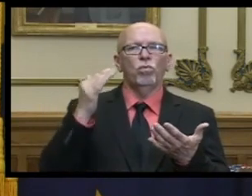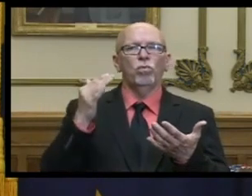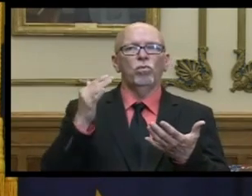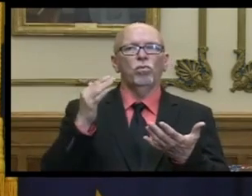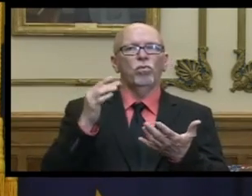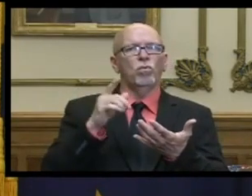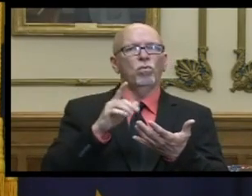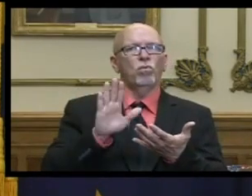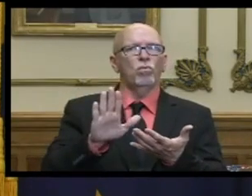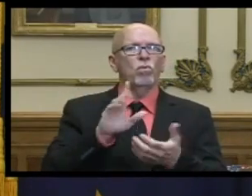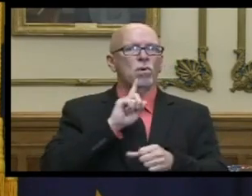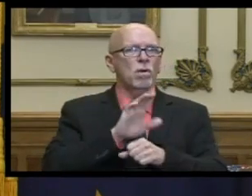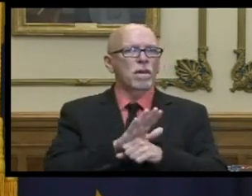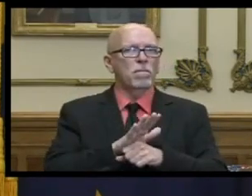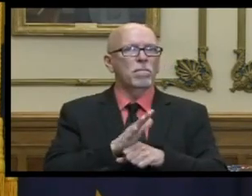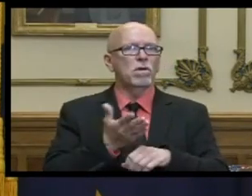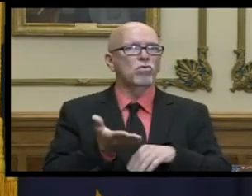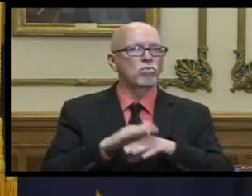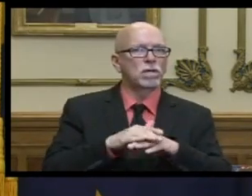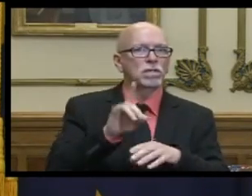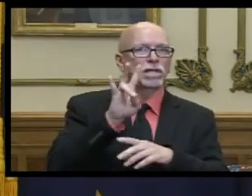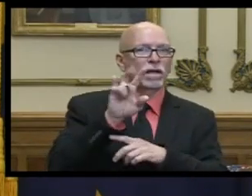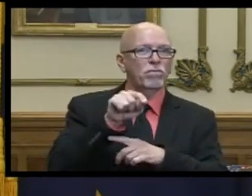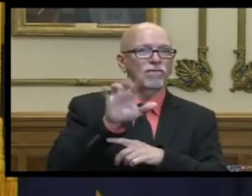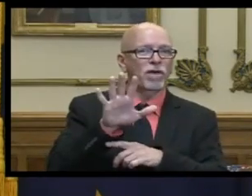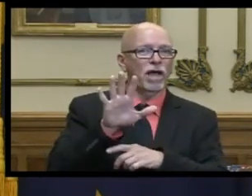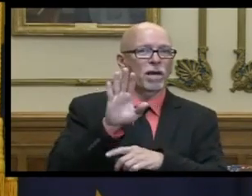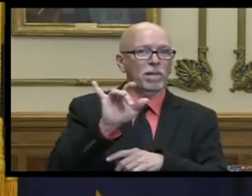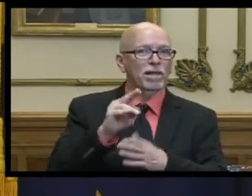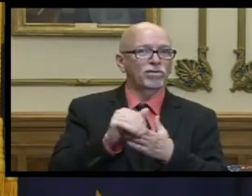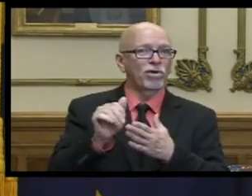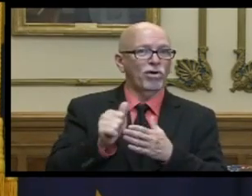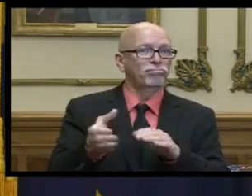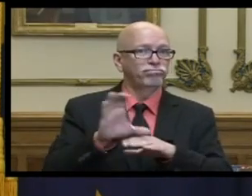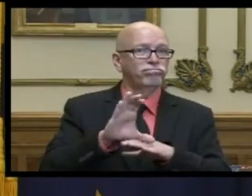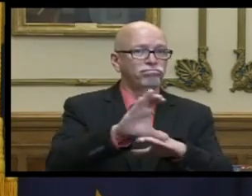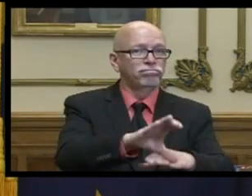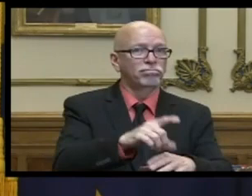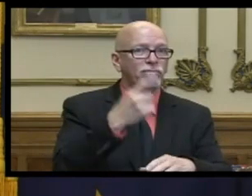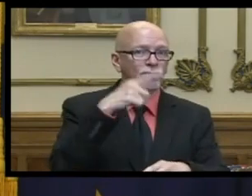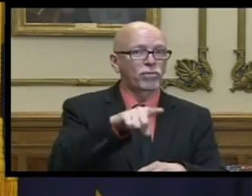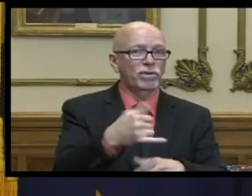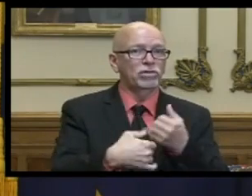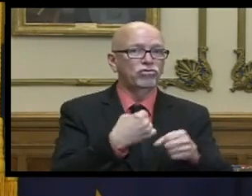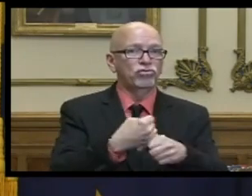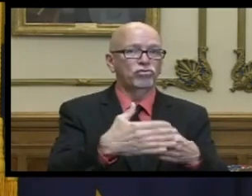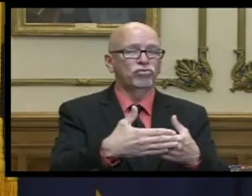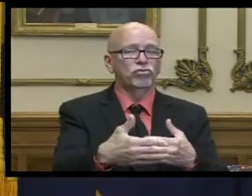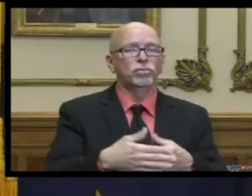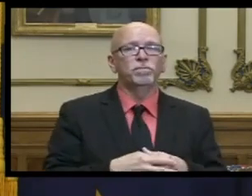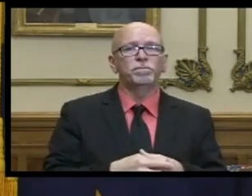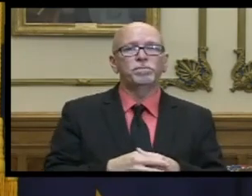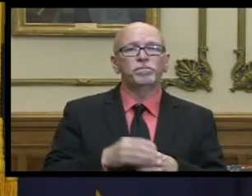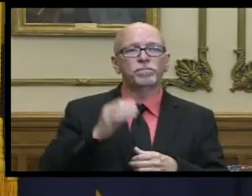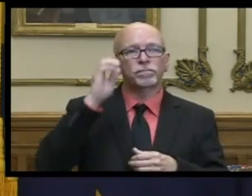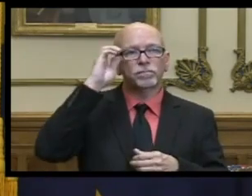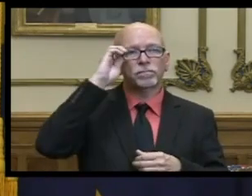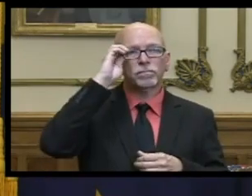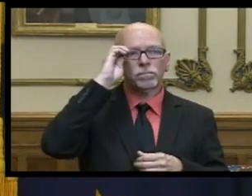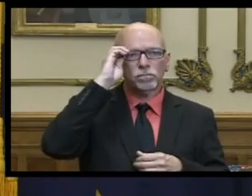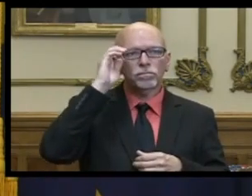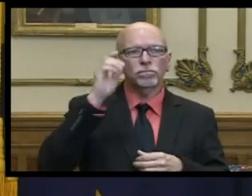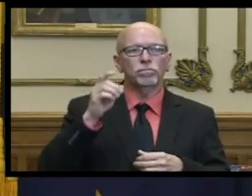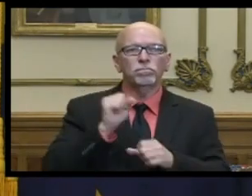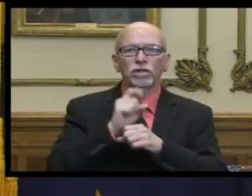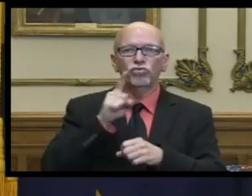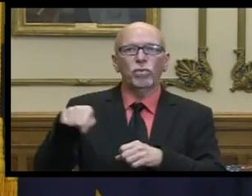of the commitment that increase to 7.5 billion going into this um going into this year the second half of this year was